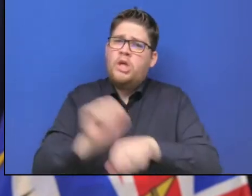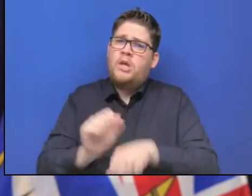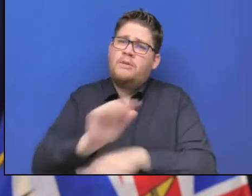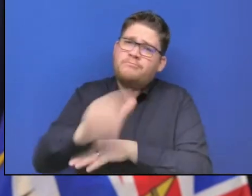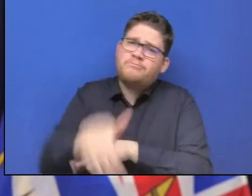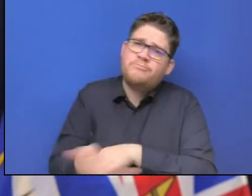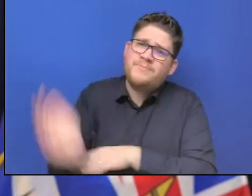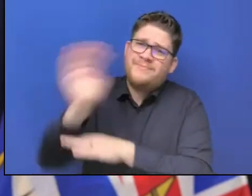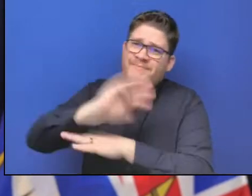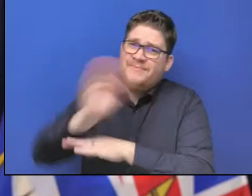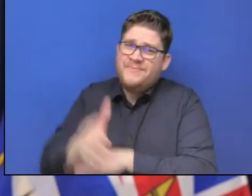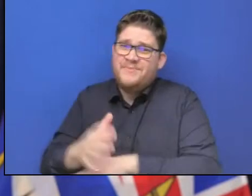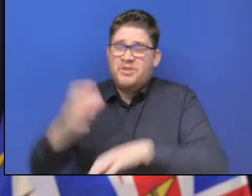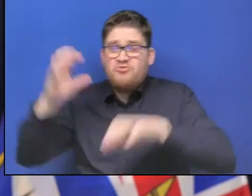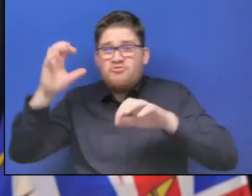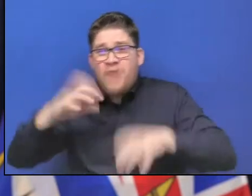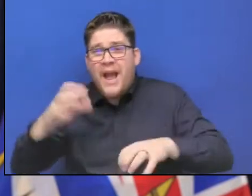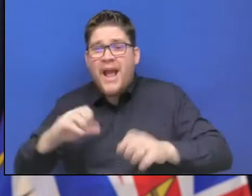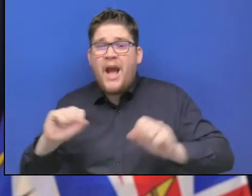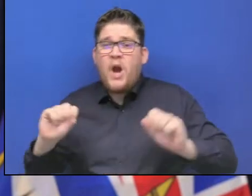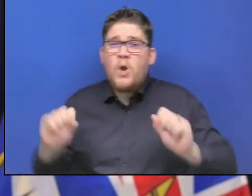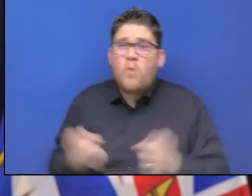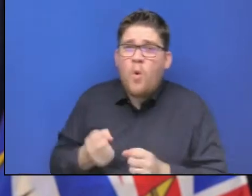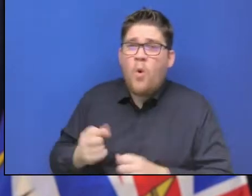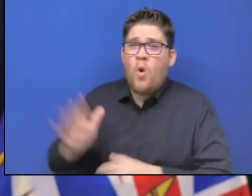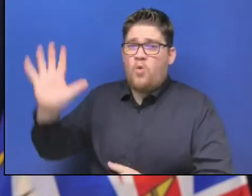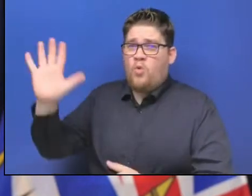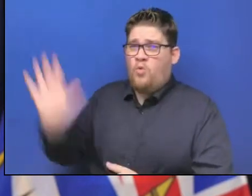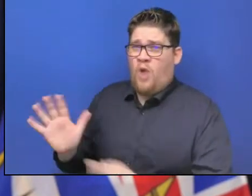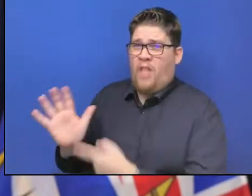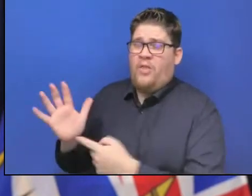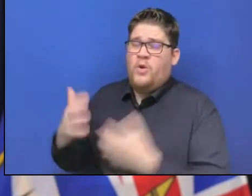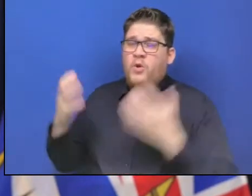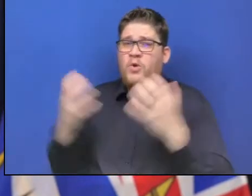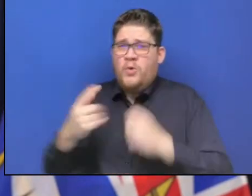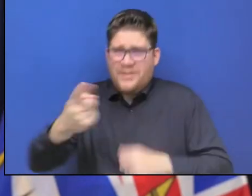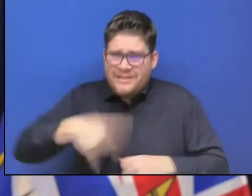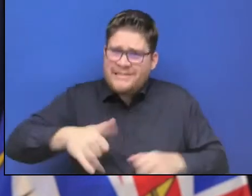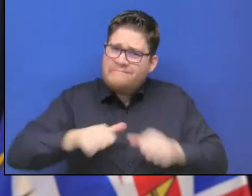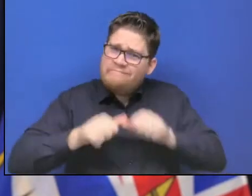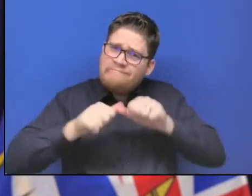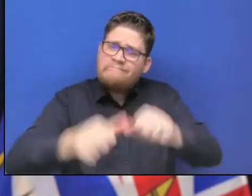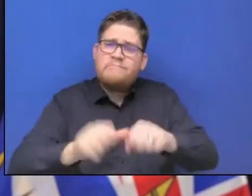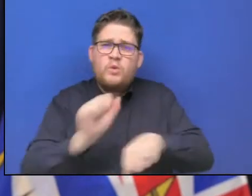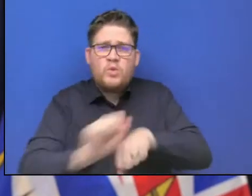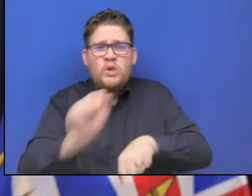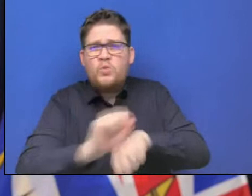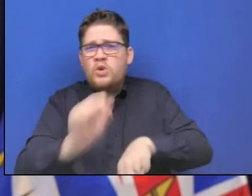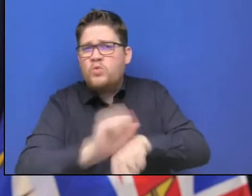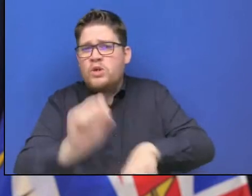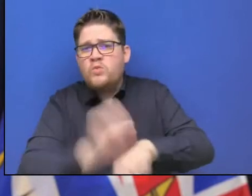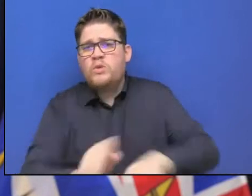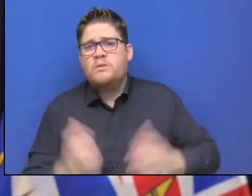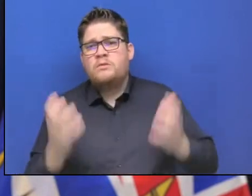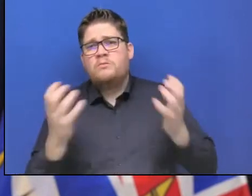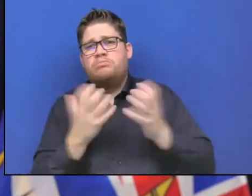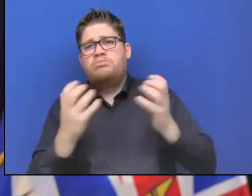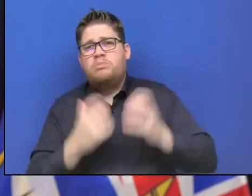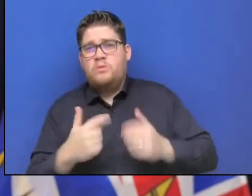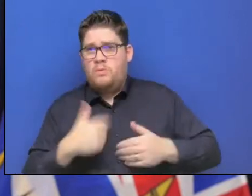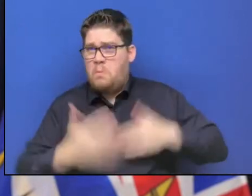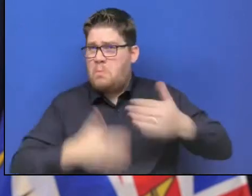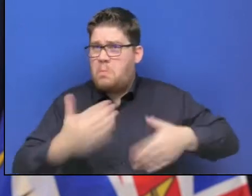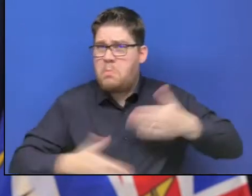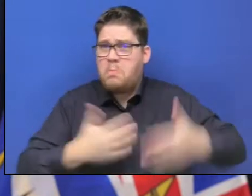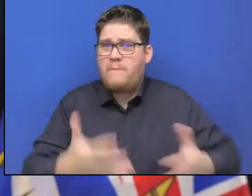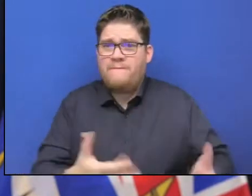what those contractors have been able to accomplish working with Minister of Transportation staff is nothing short of incredible. And I want to acknowledge the